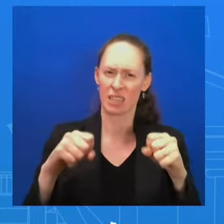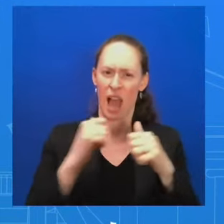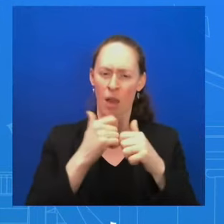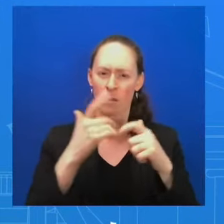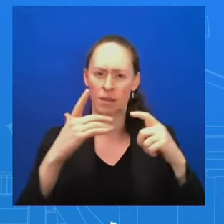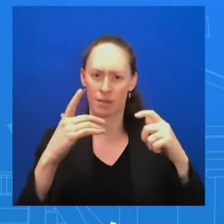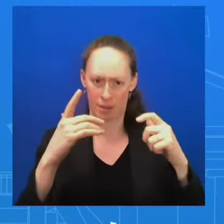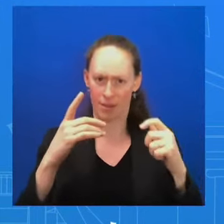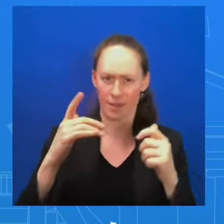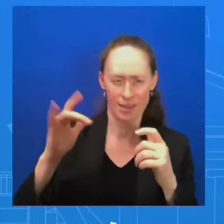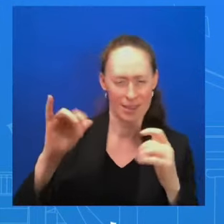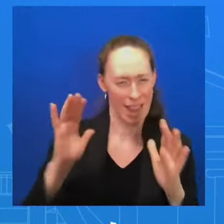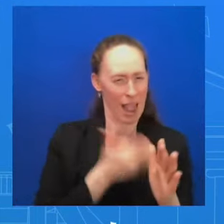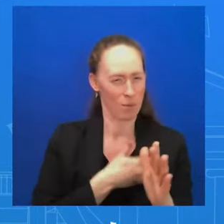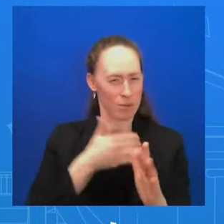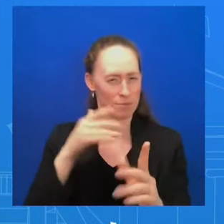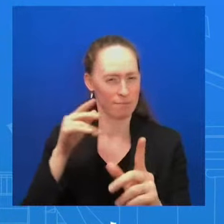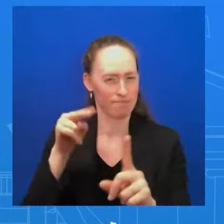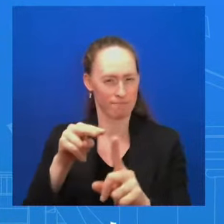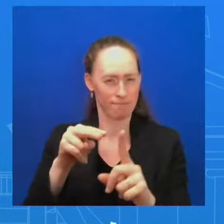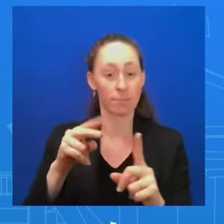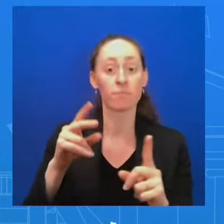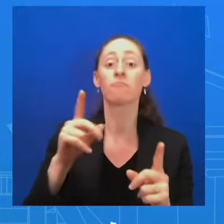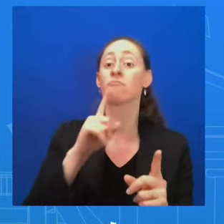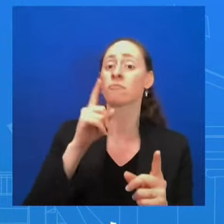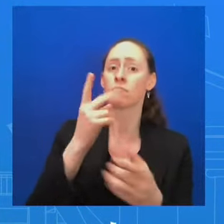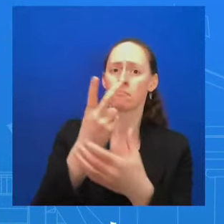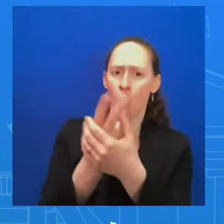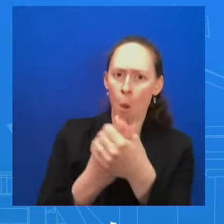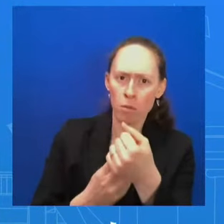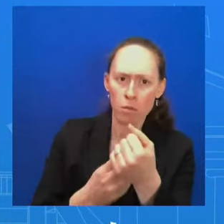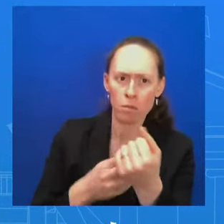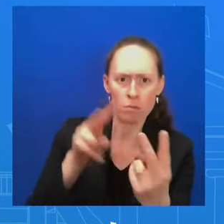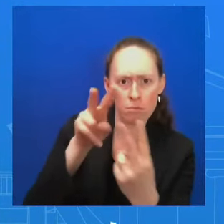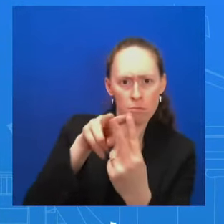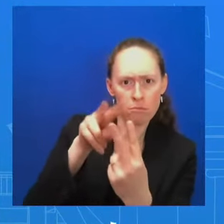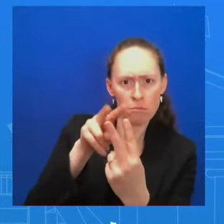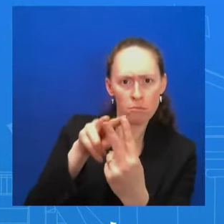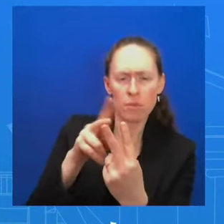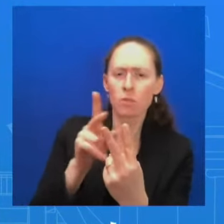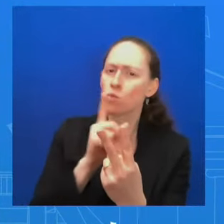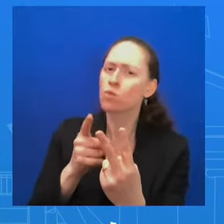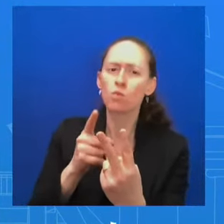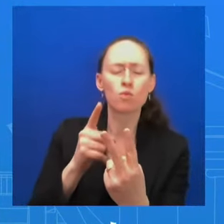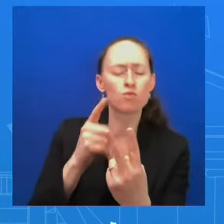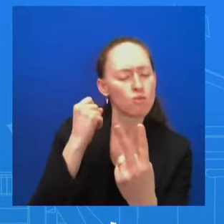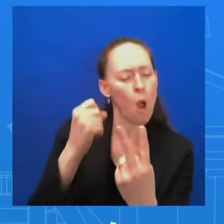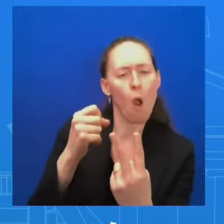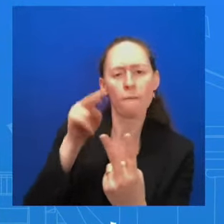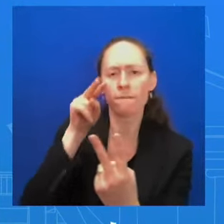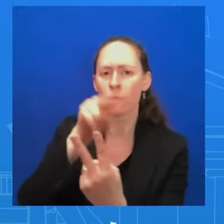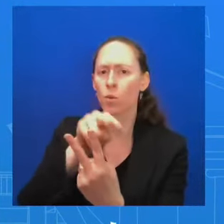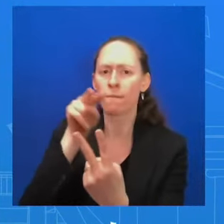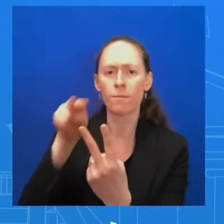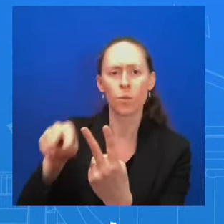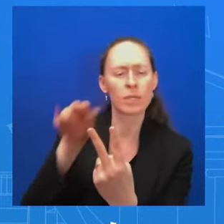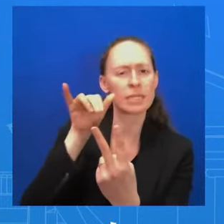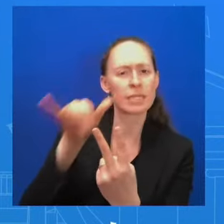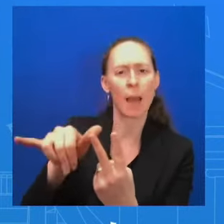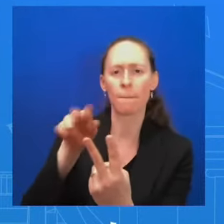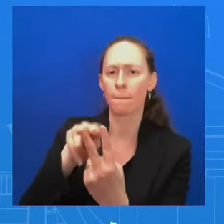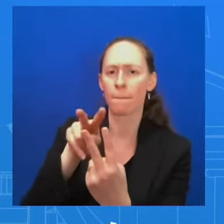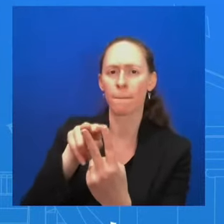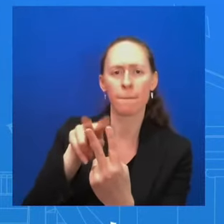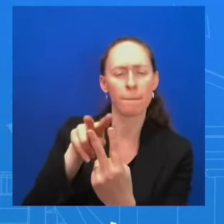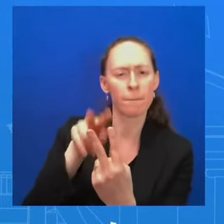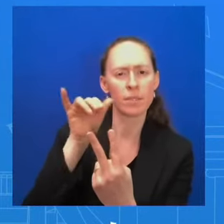both things are true. Our support is ironclad and consistent. It's not going to stop. It's not going to waver.